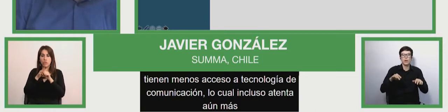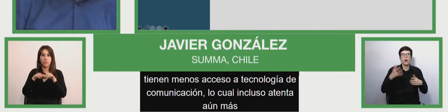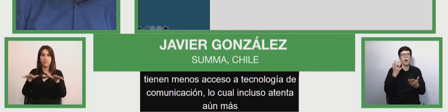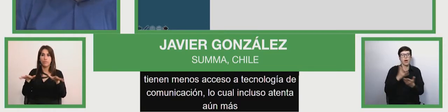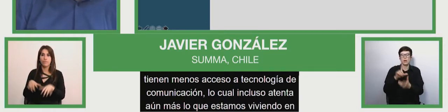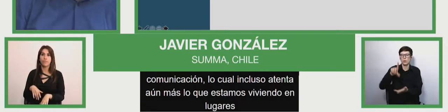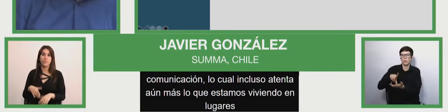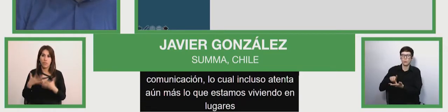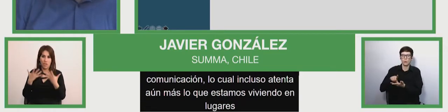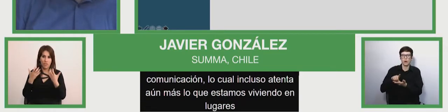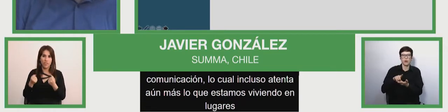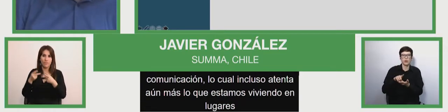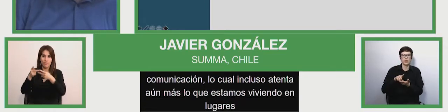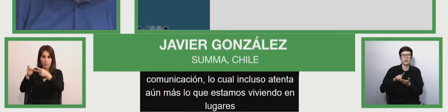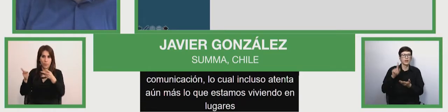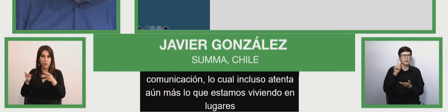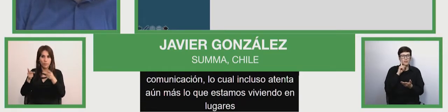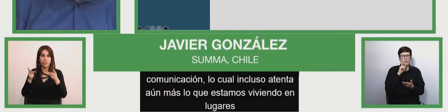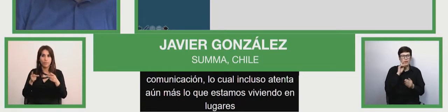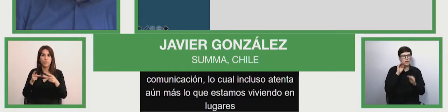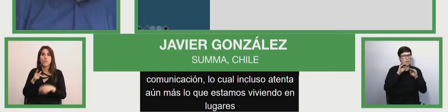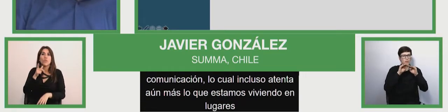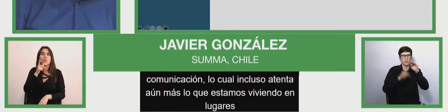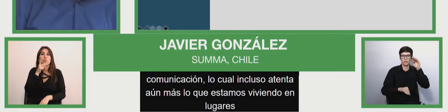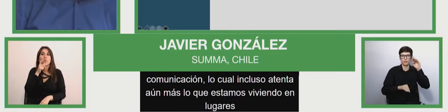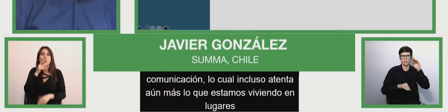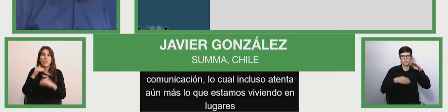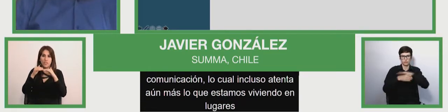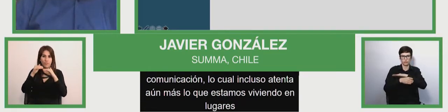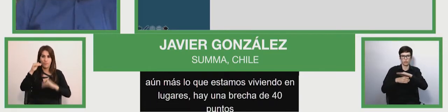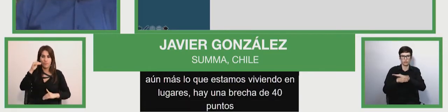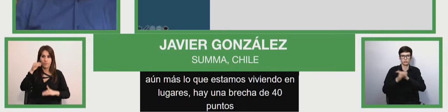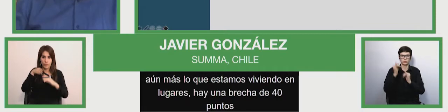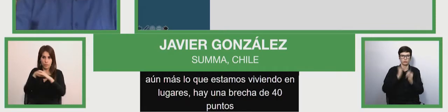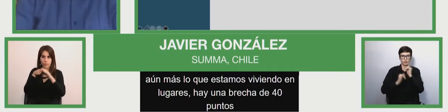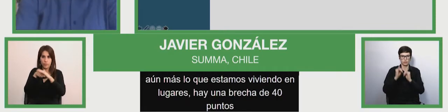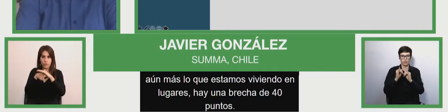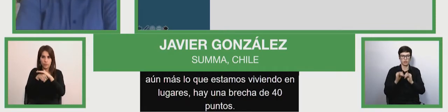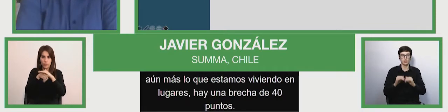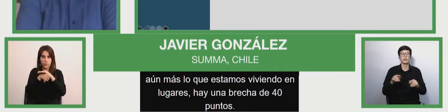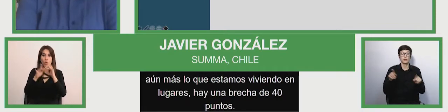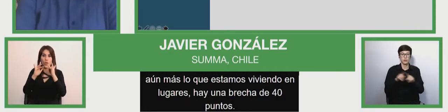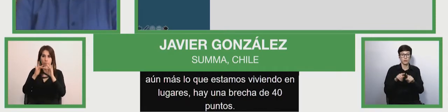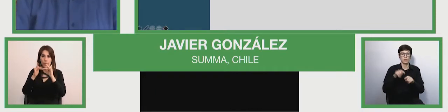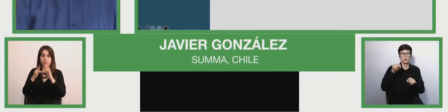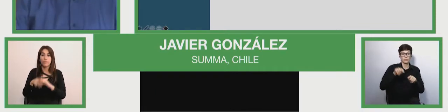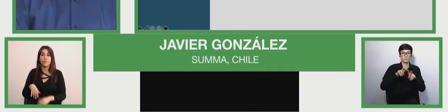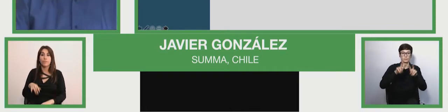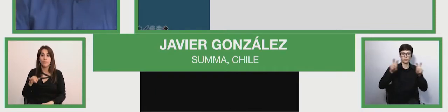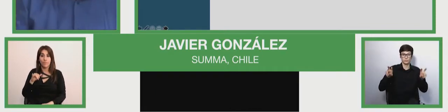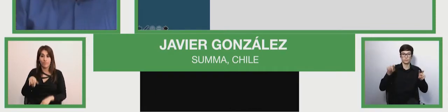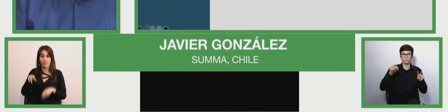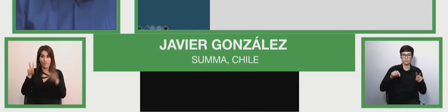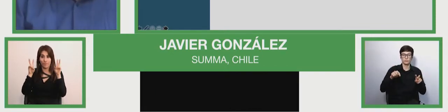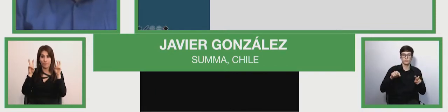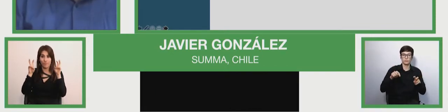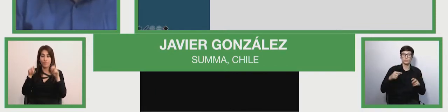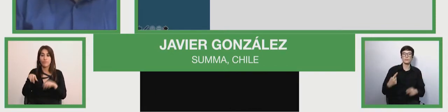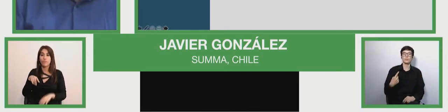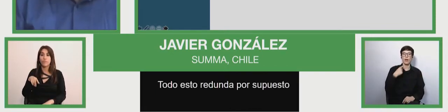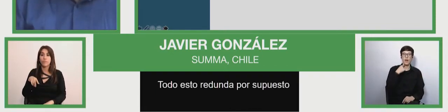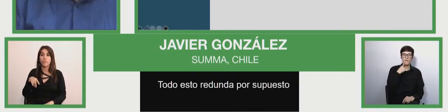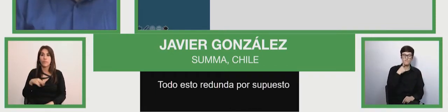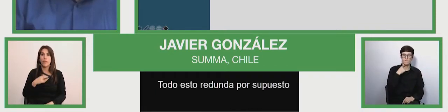percentage points, for example, and Antigua and Bermuda. All this means that the